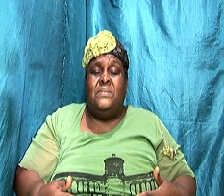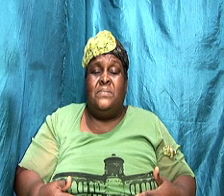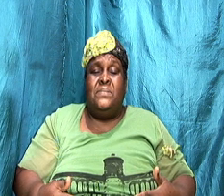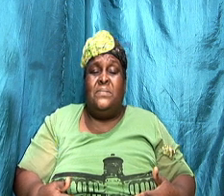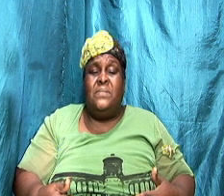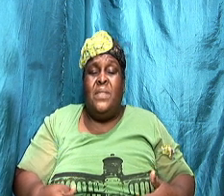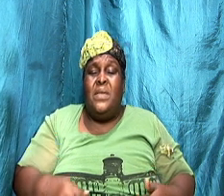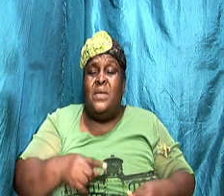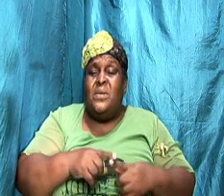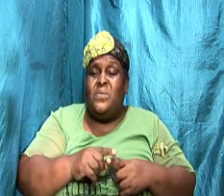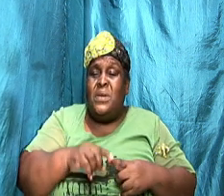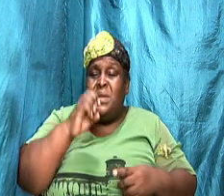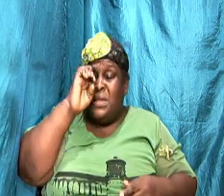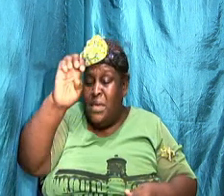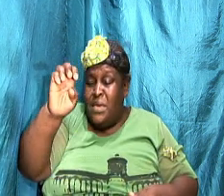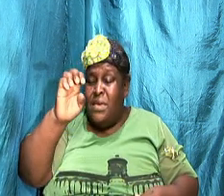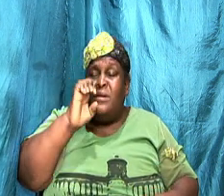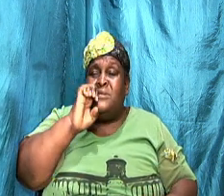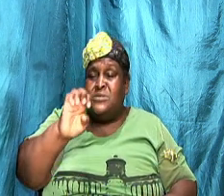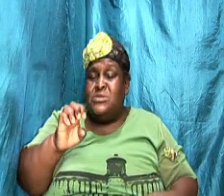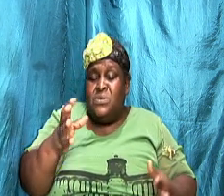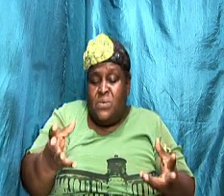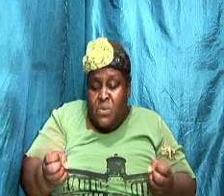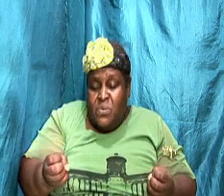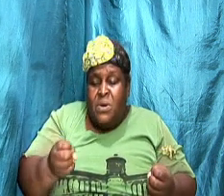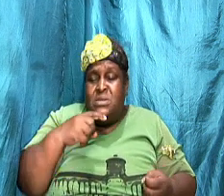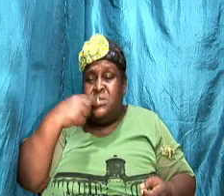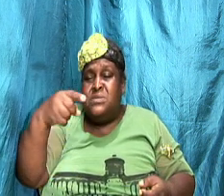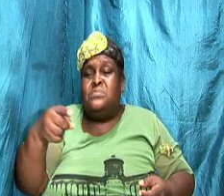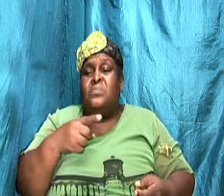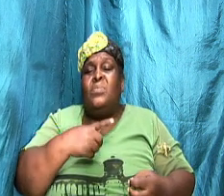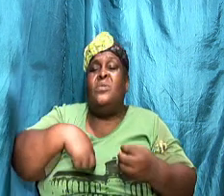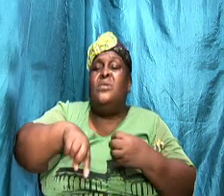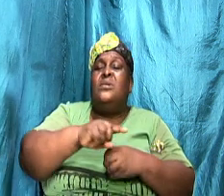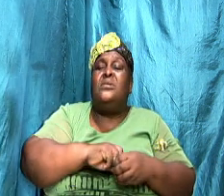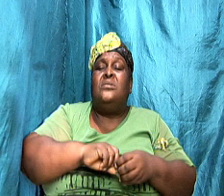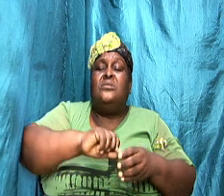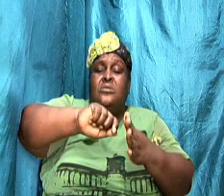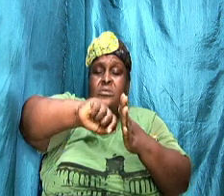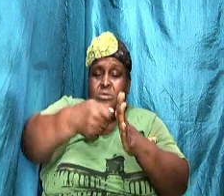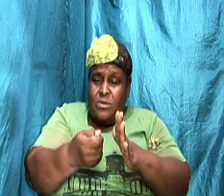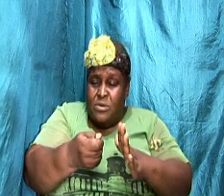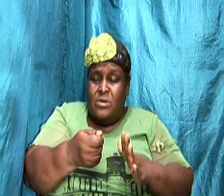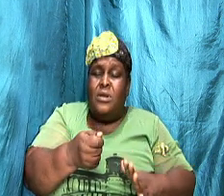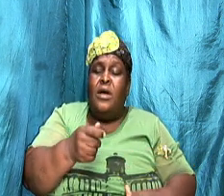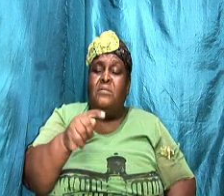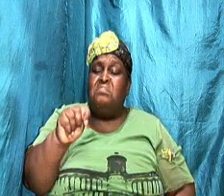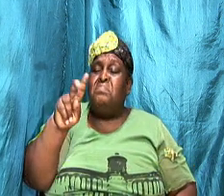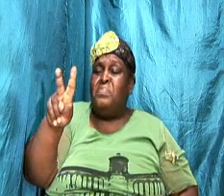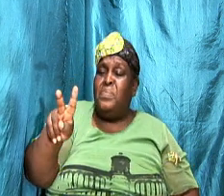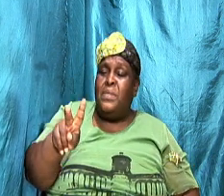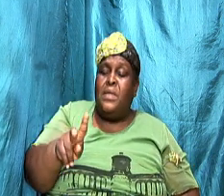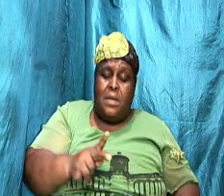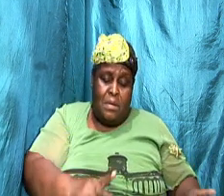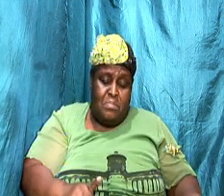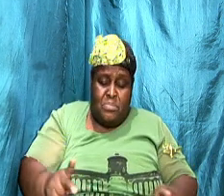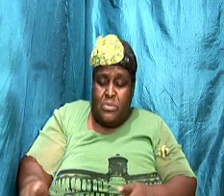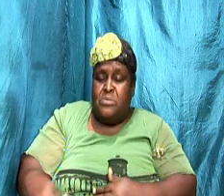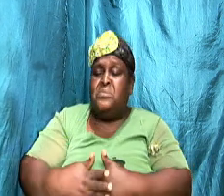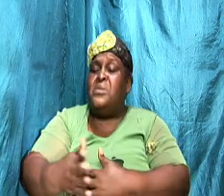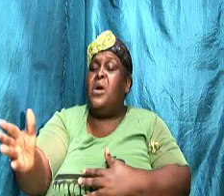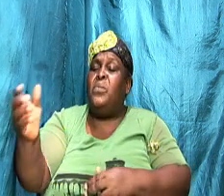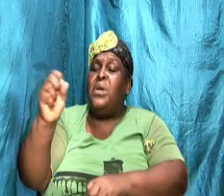So when he or she wants to talk, we should turn off the television, put away your work,